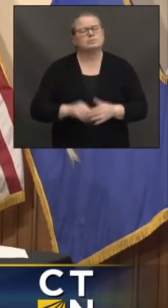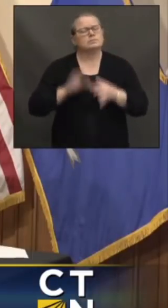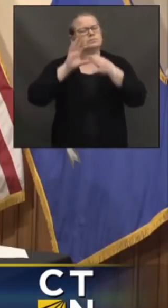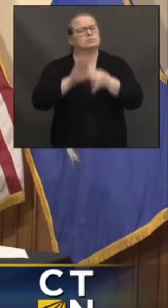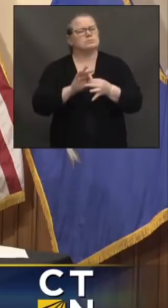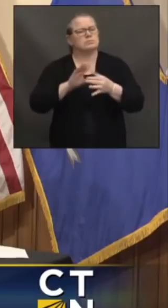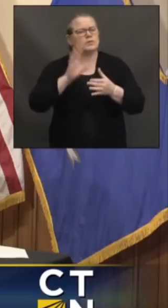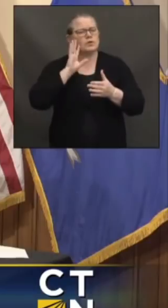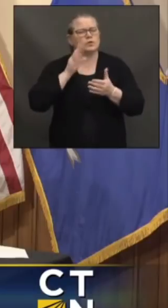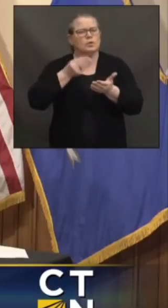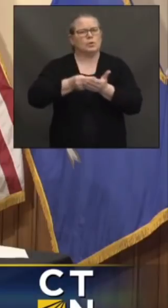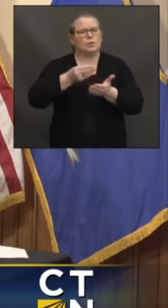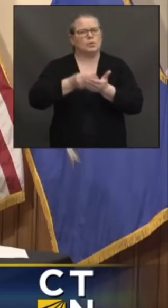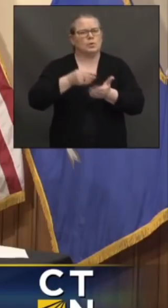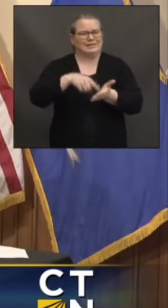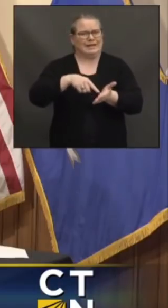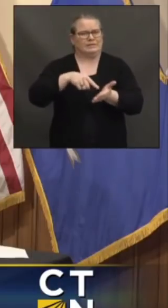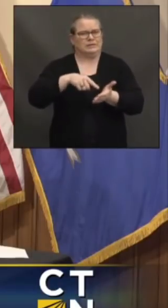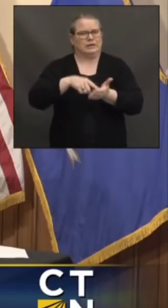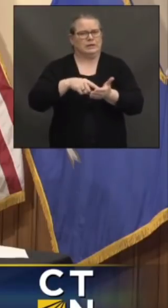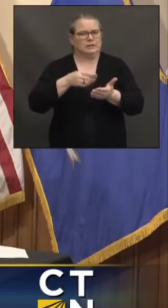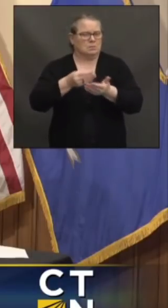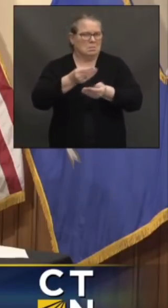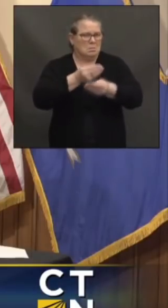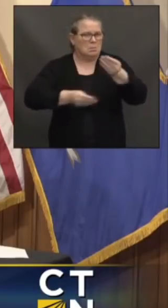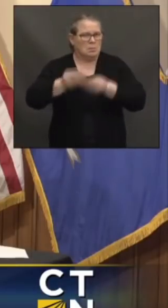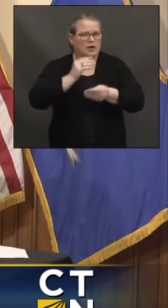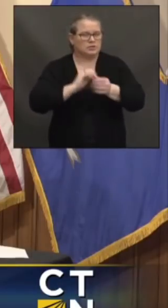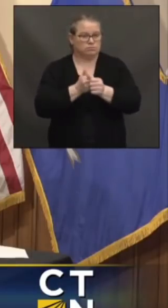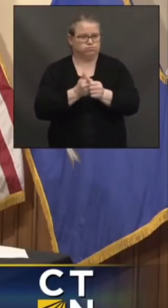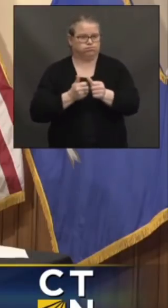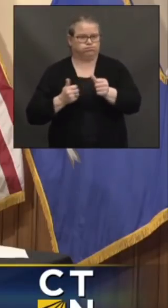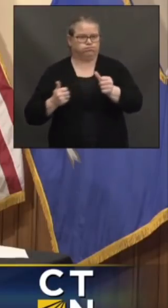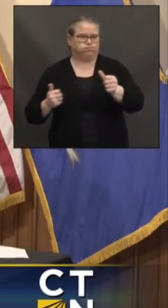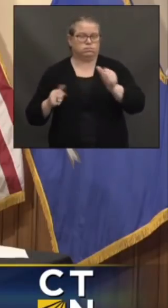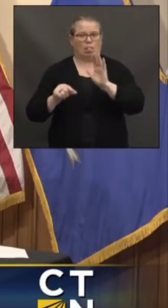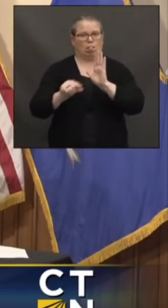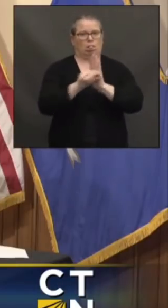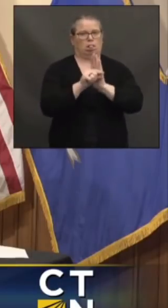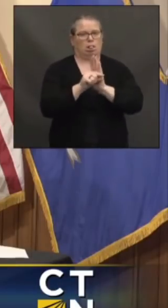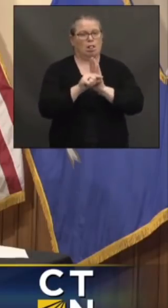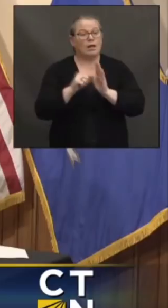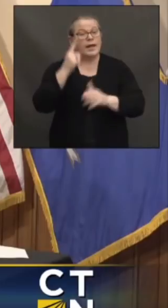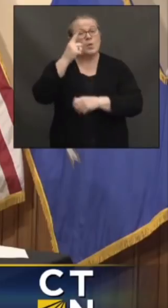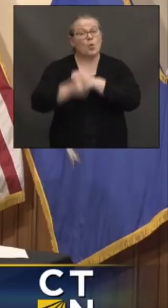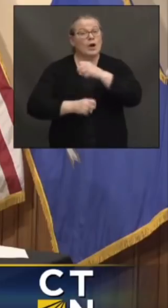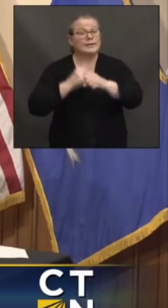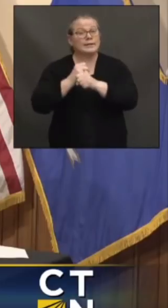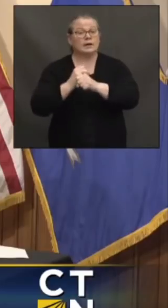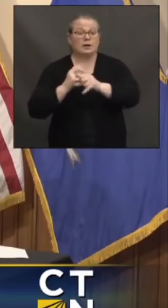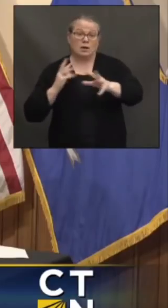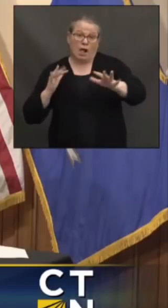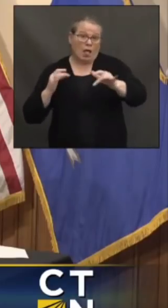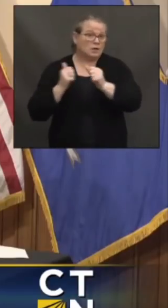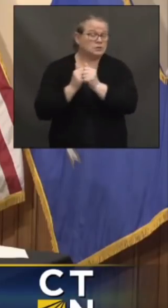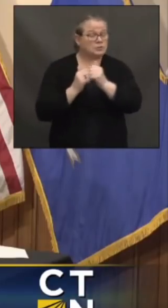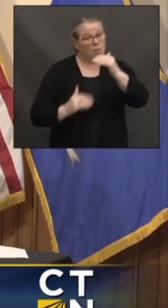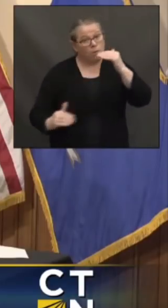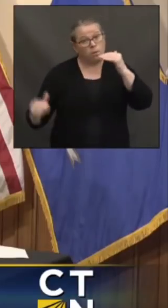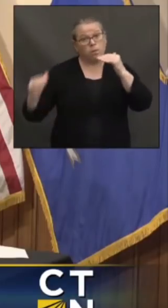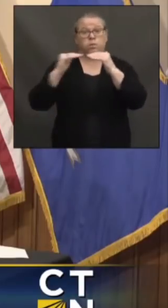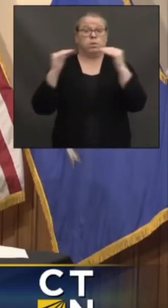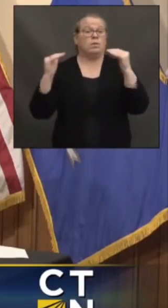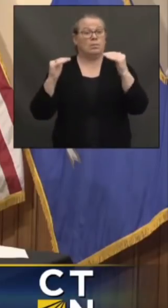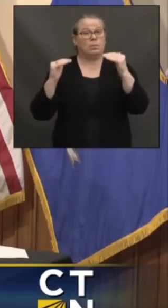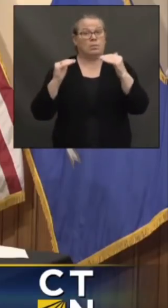cannot be made up in a year. And obviously, there's a lot we will learn about what has been the impact of this past year